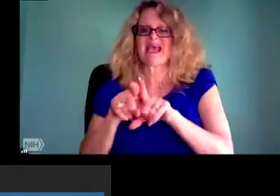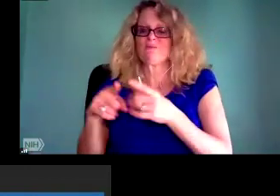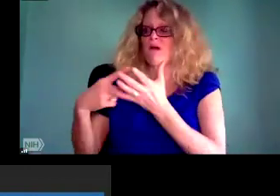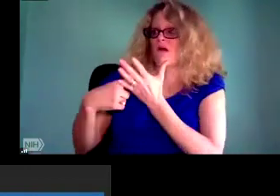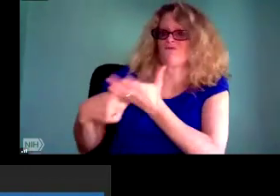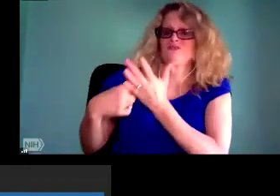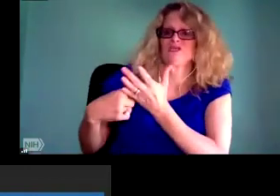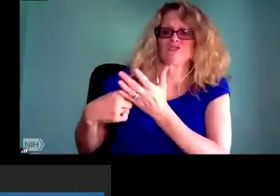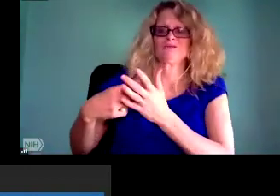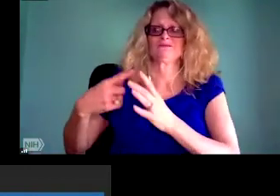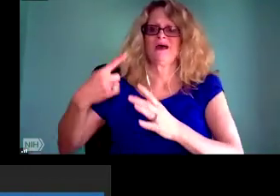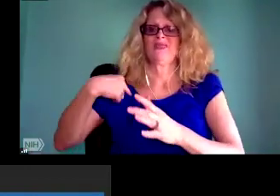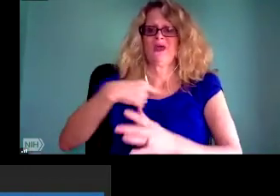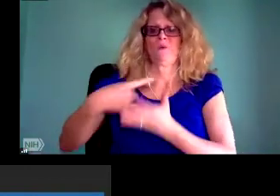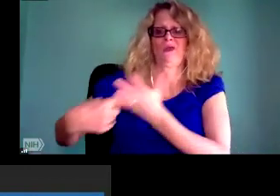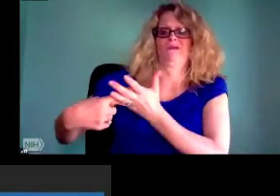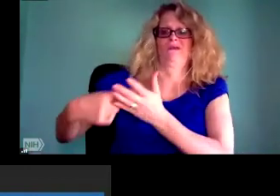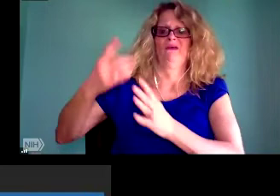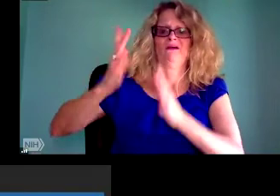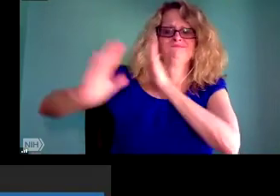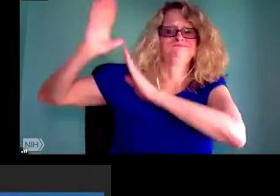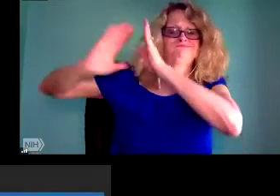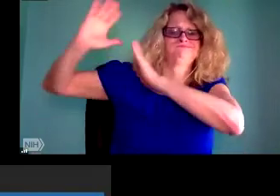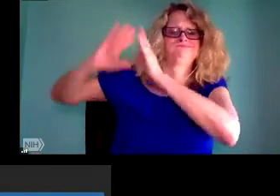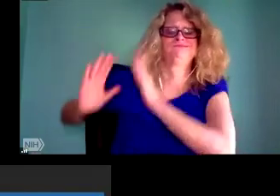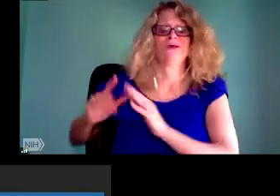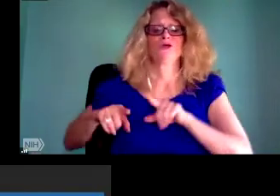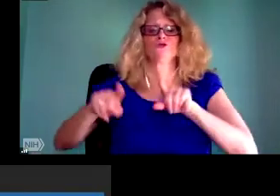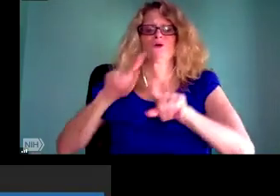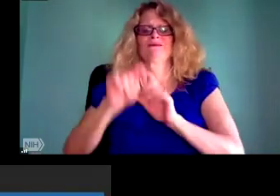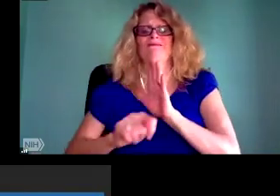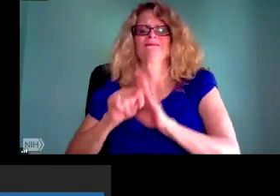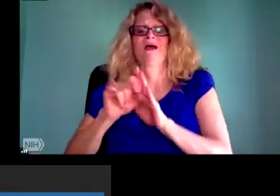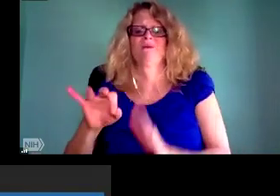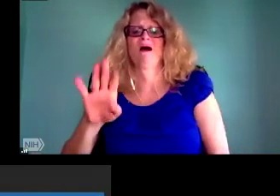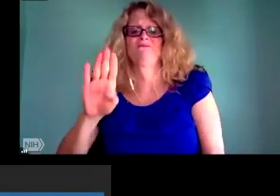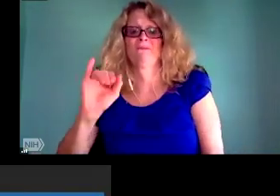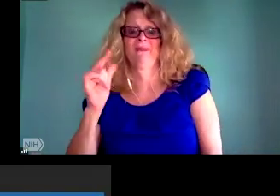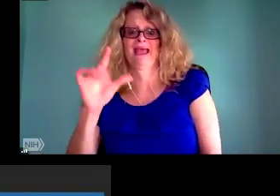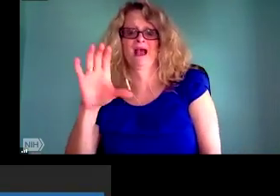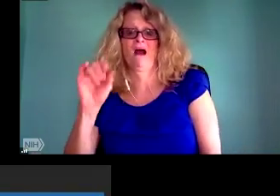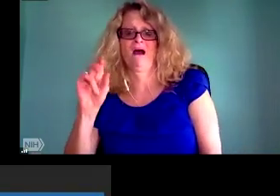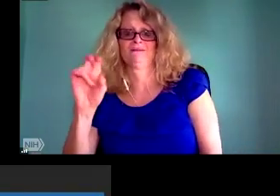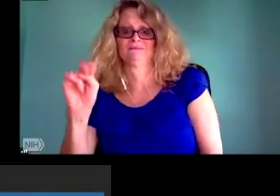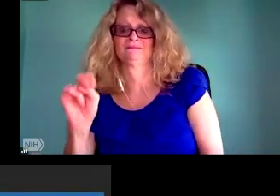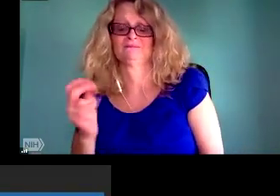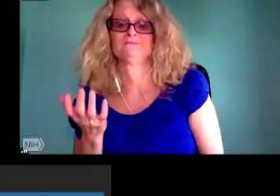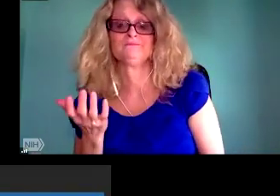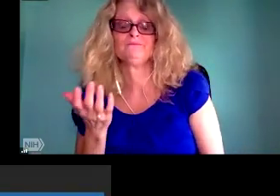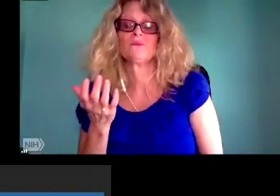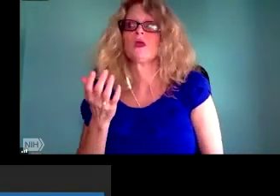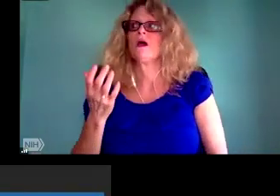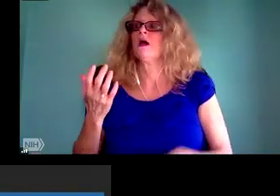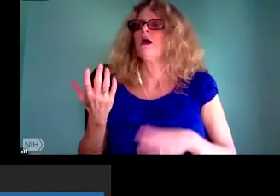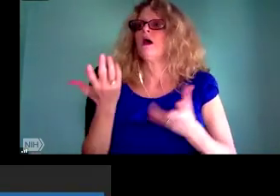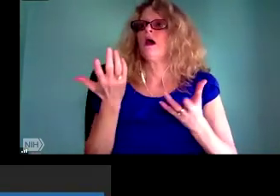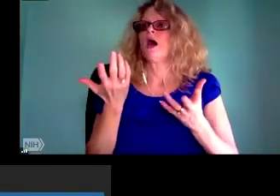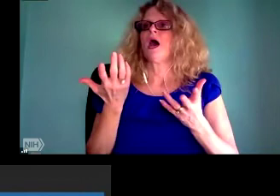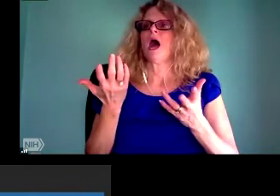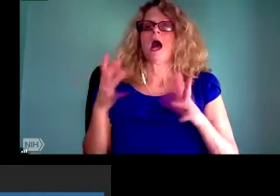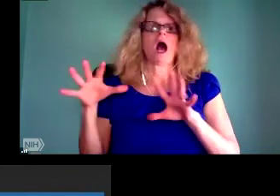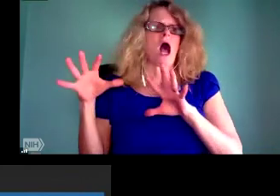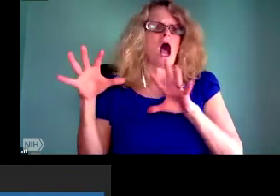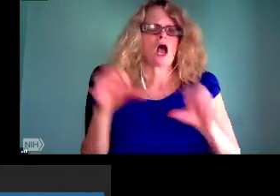that were written were that it would be impossible, for example, to end the slave trade and the trading in African